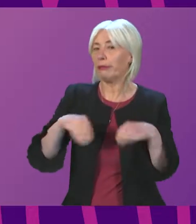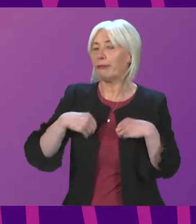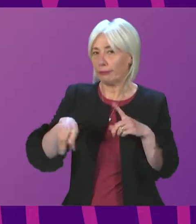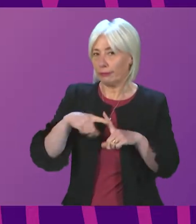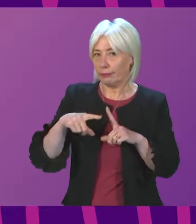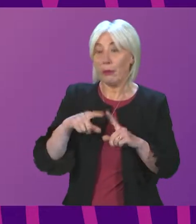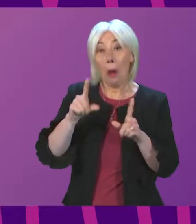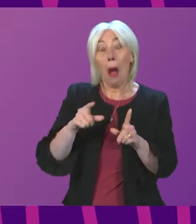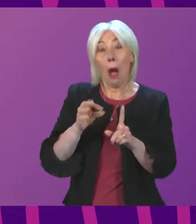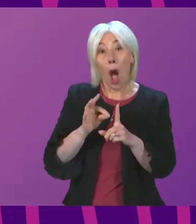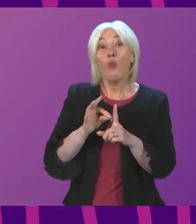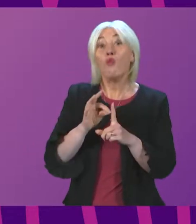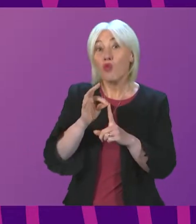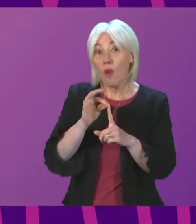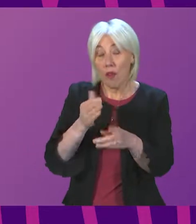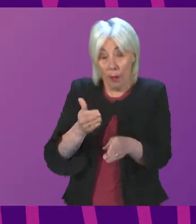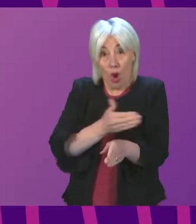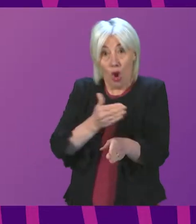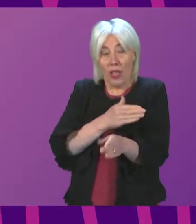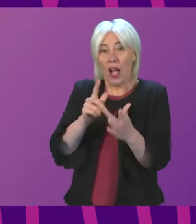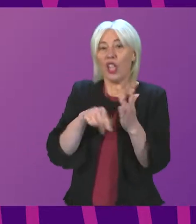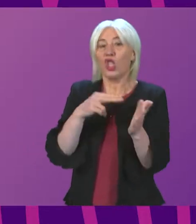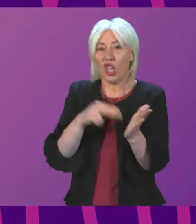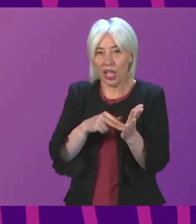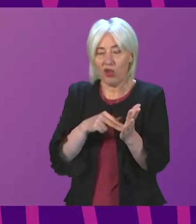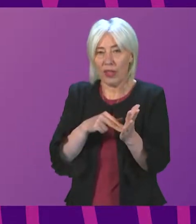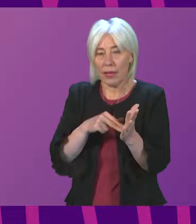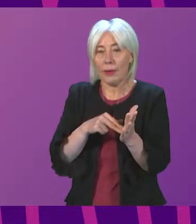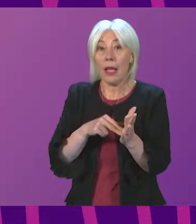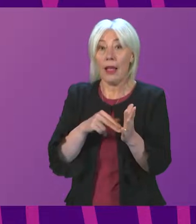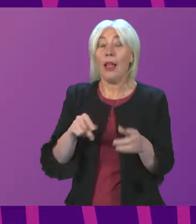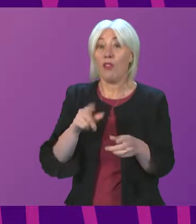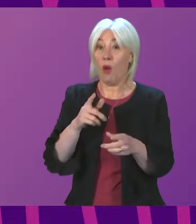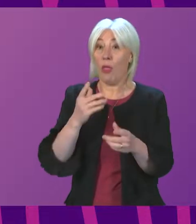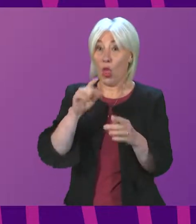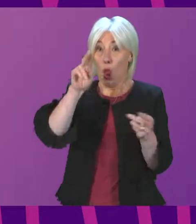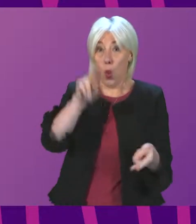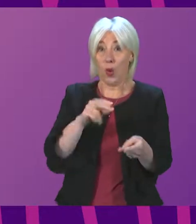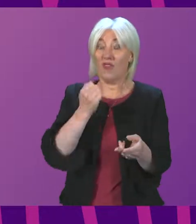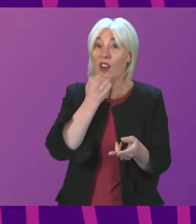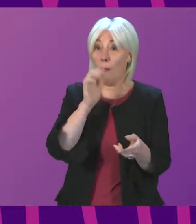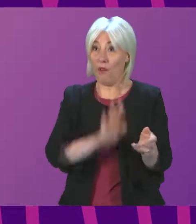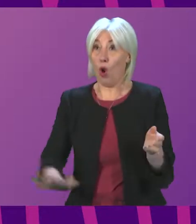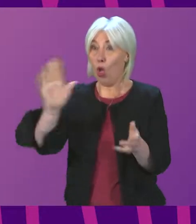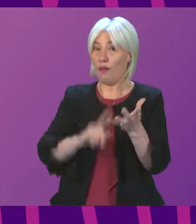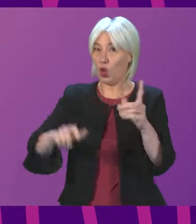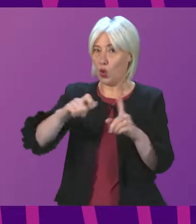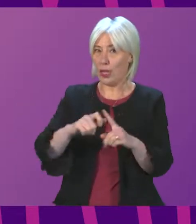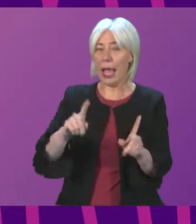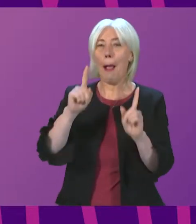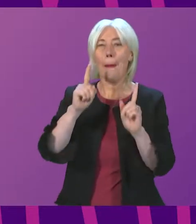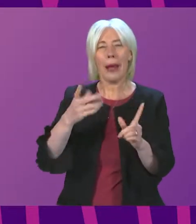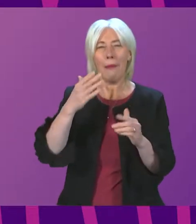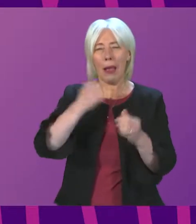While this is an improvement on the earlier part of January and the lowest level of infection of all four UK nations, it also represents something of a